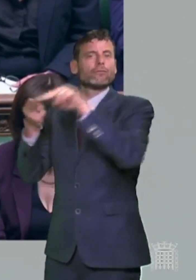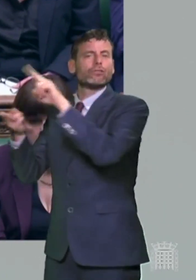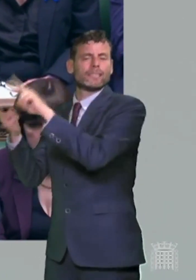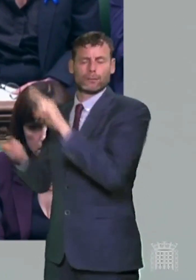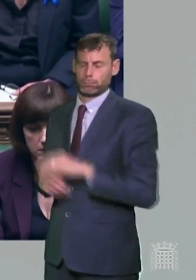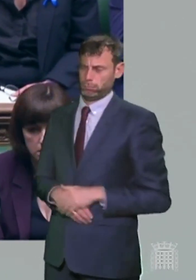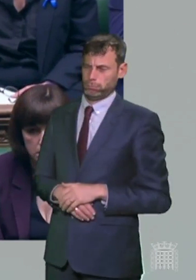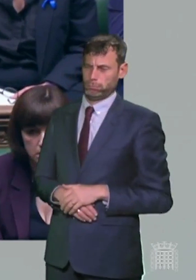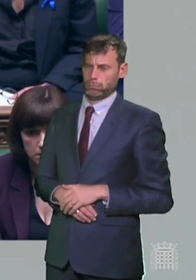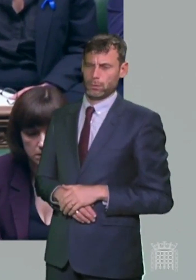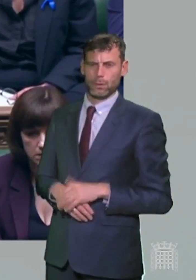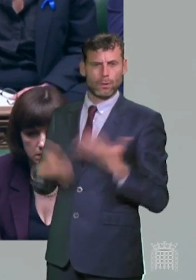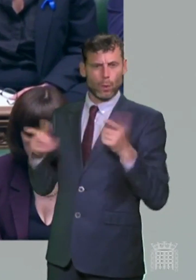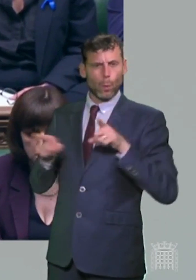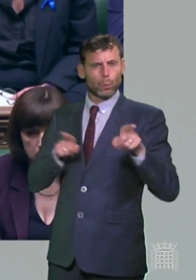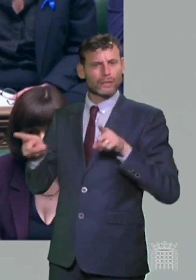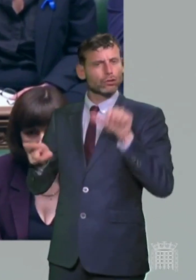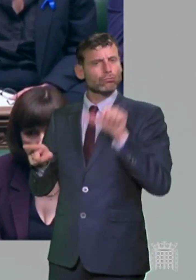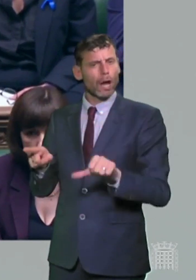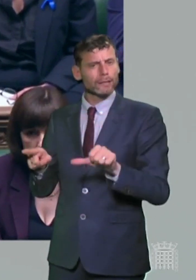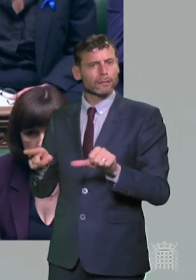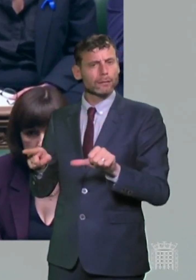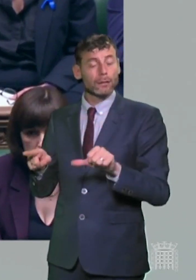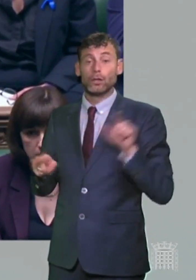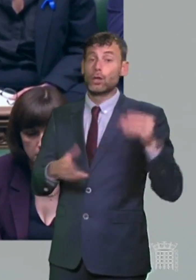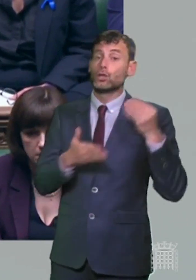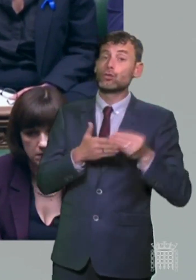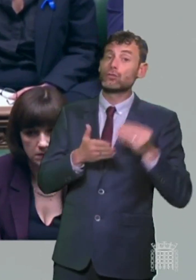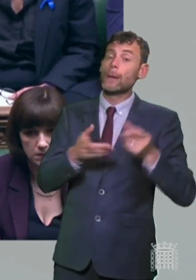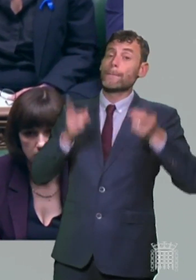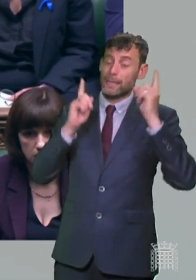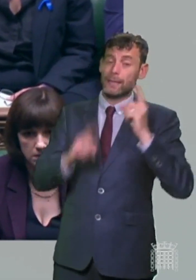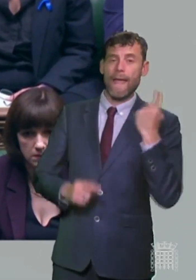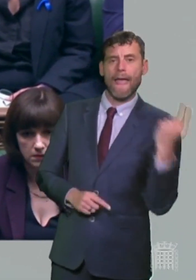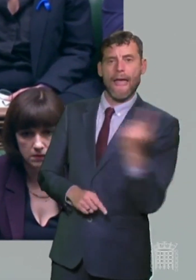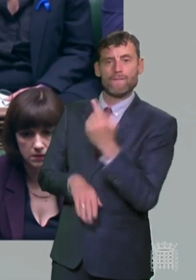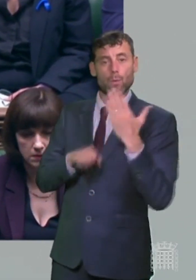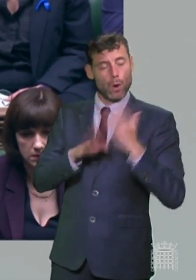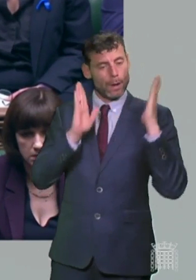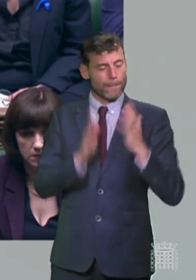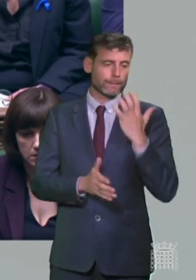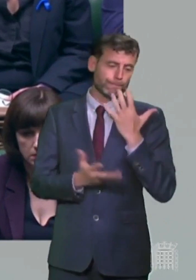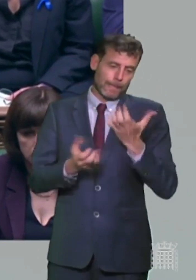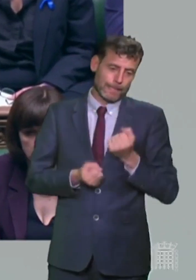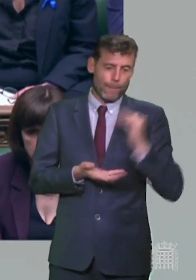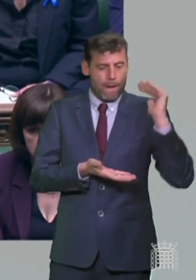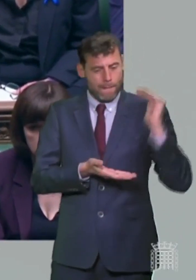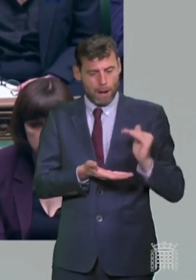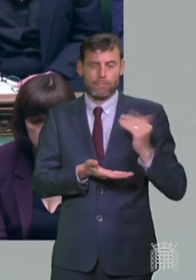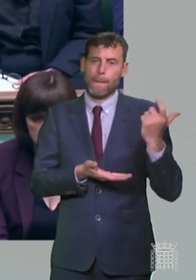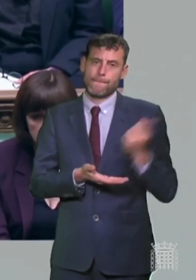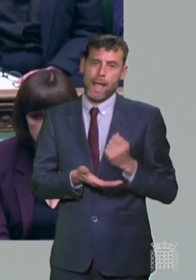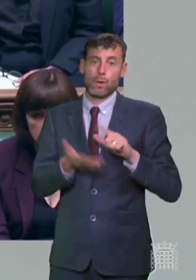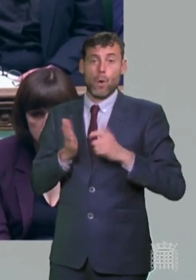only one of them can be right. Is it his Treasury Minister who says every worker needs a pay cut or is it his Chief of